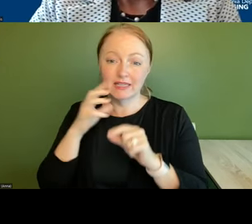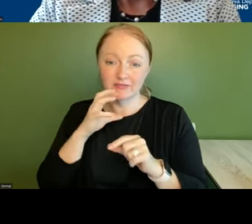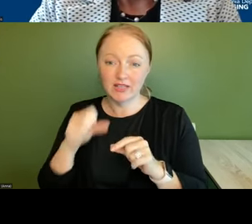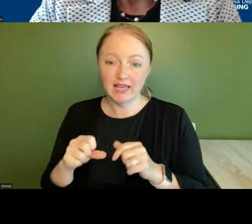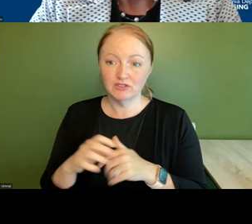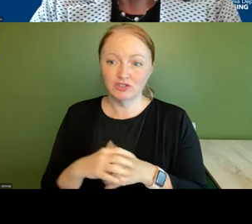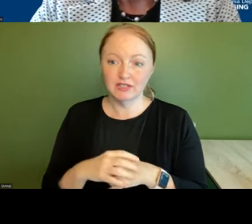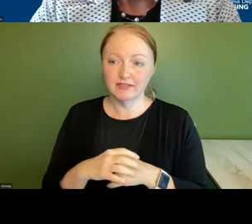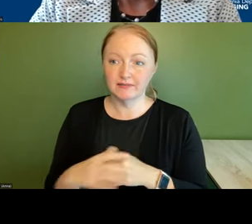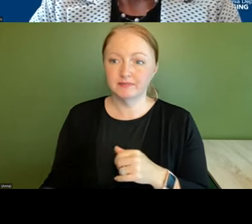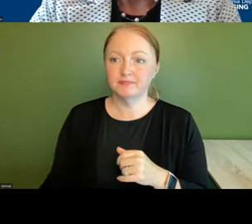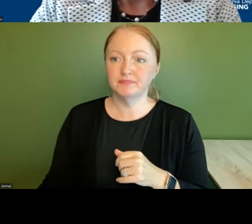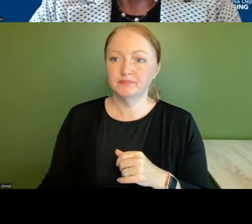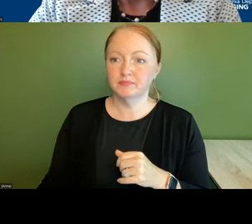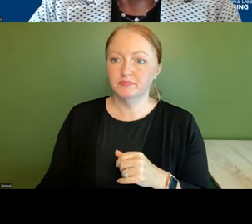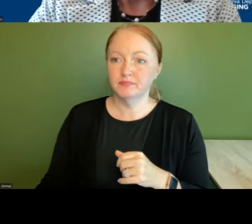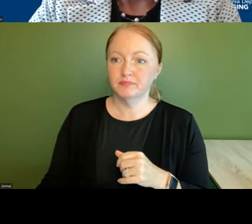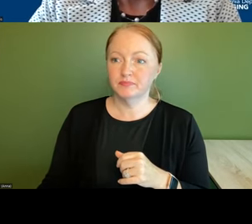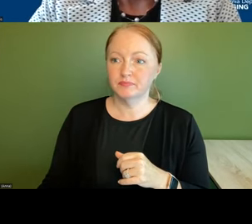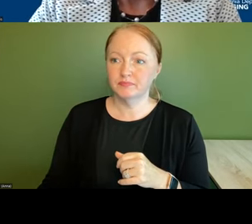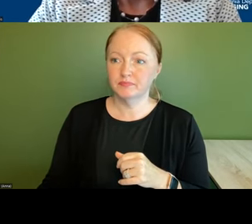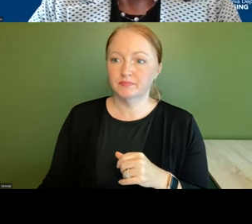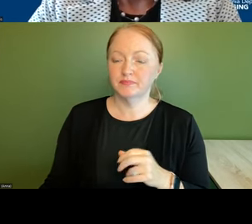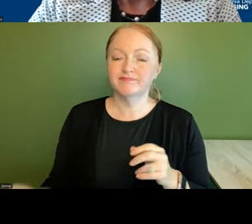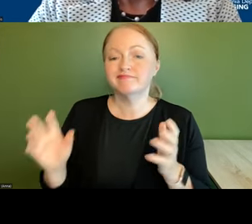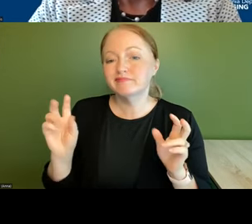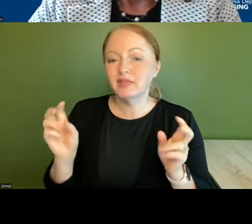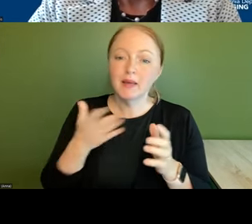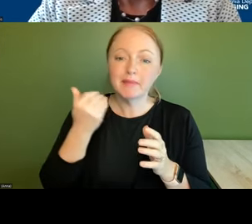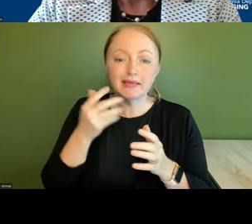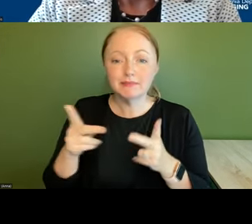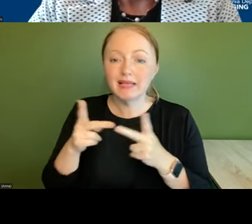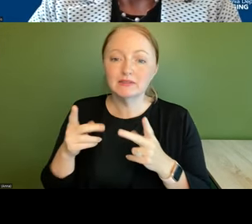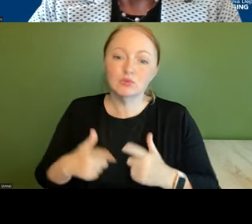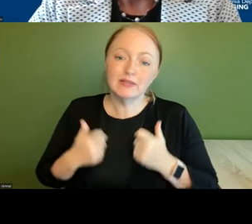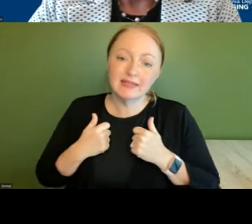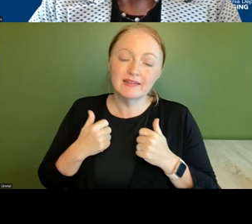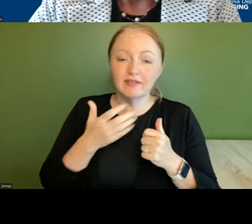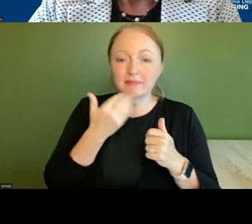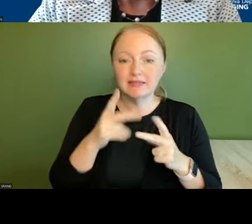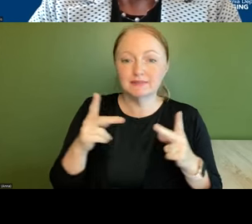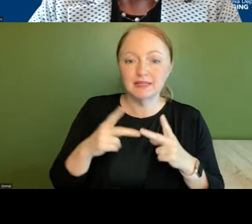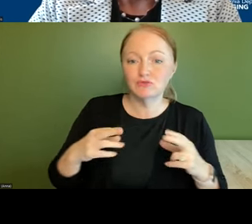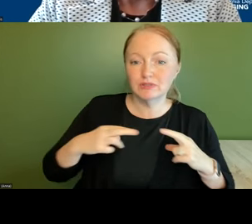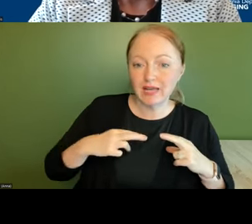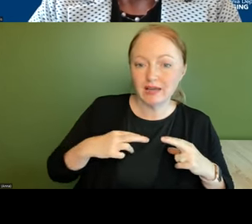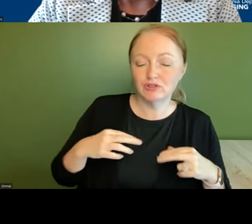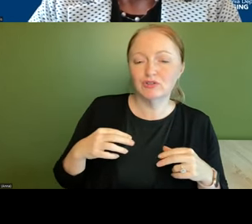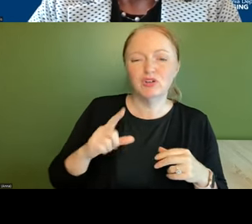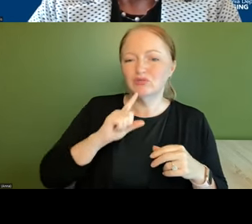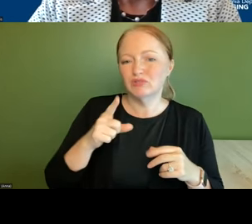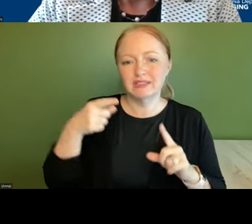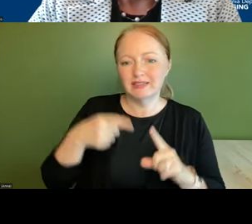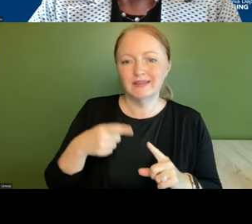uh whether it's you know the best place to live the best place to retire it's really only about white